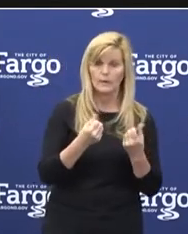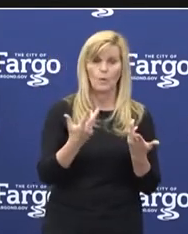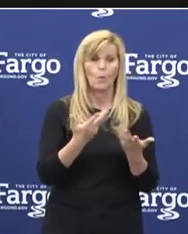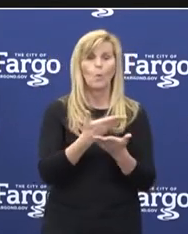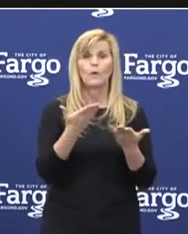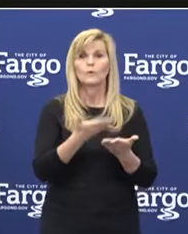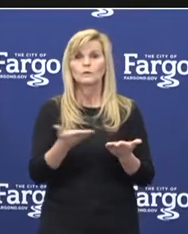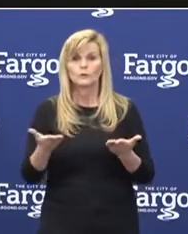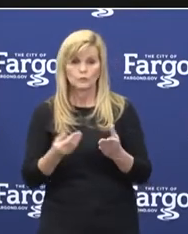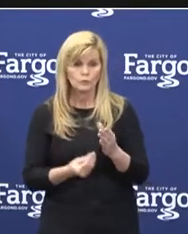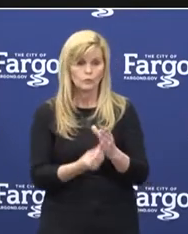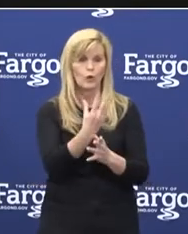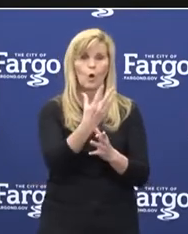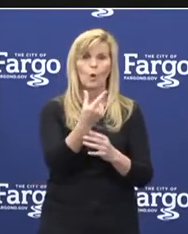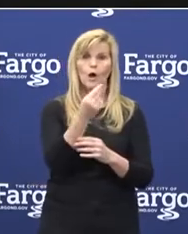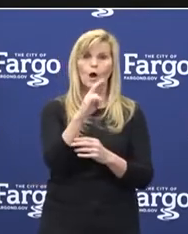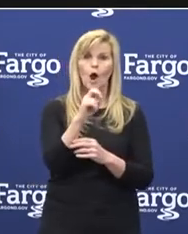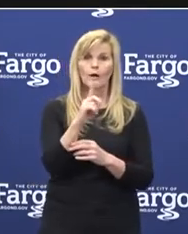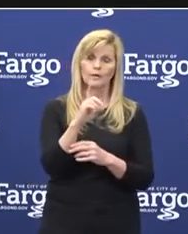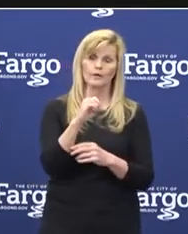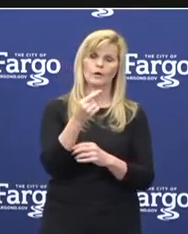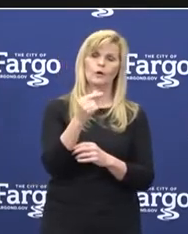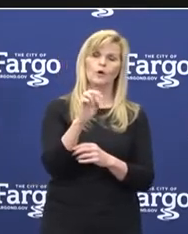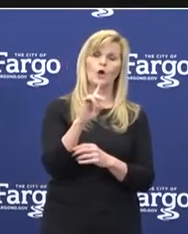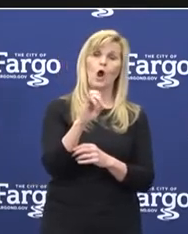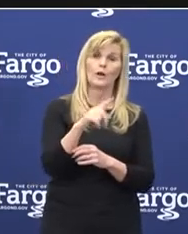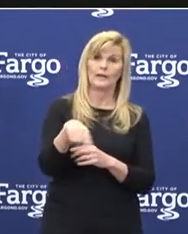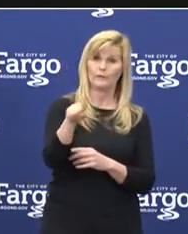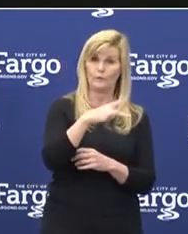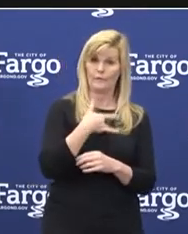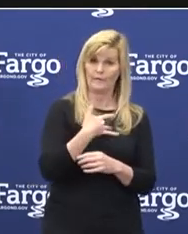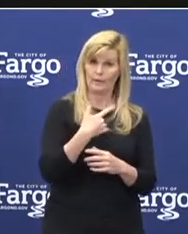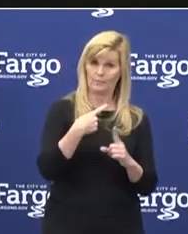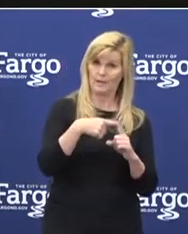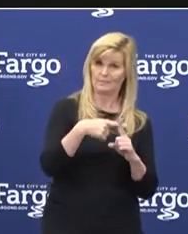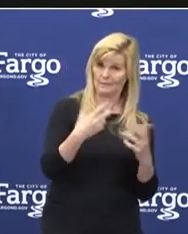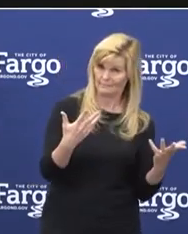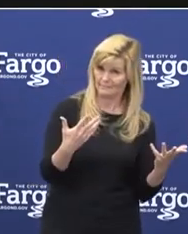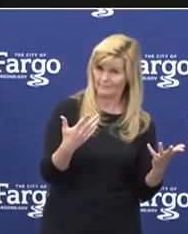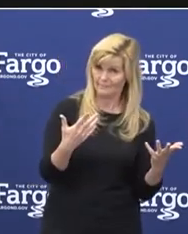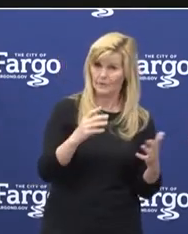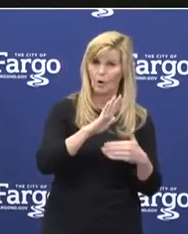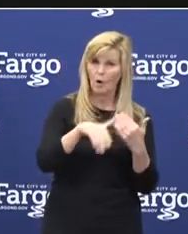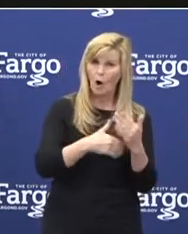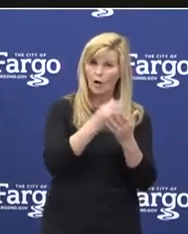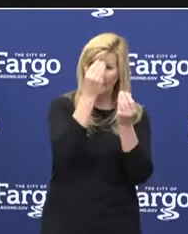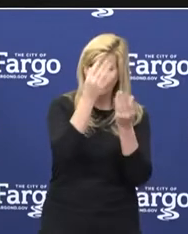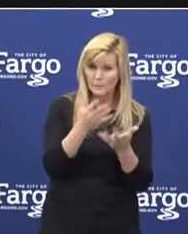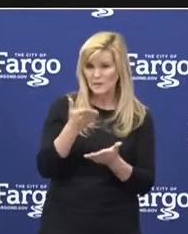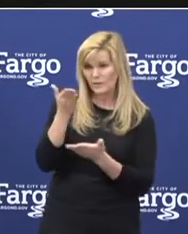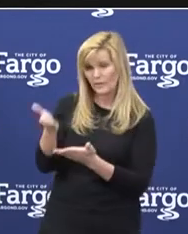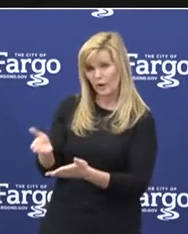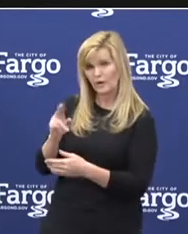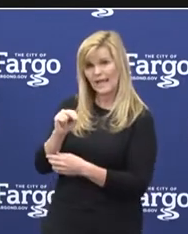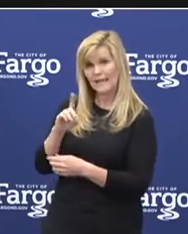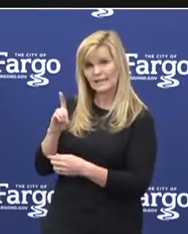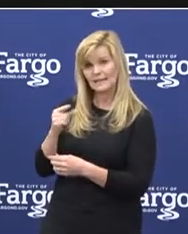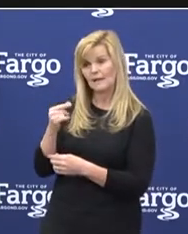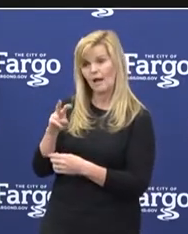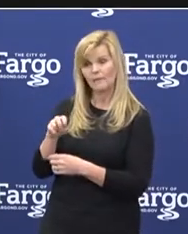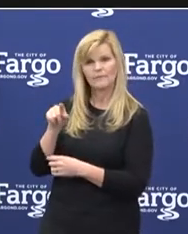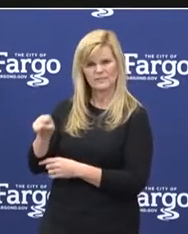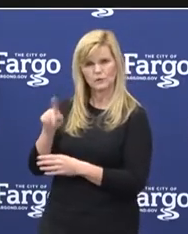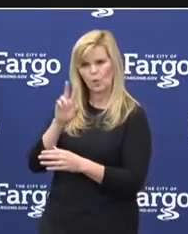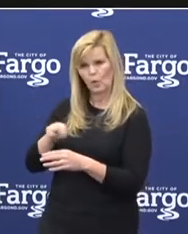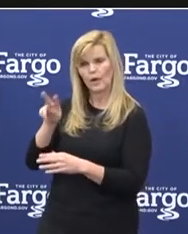a wonderful garden if you're feeling spunky. Things like this, links to all this information can be found at CassCountyND.gov backslash extension.